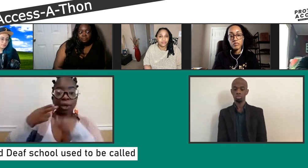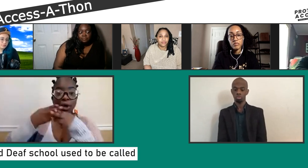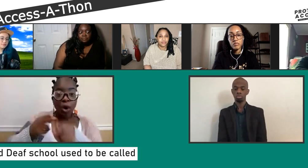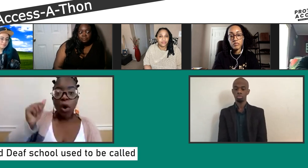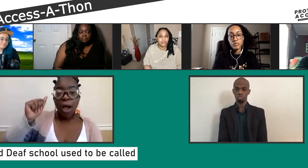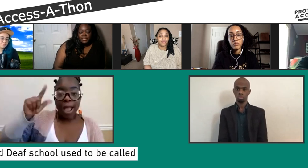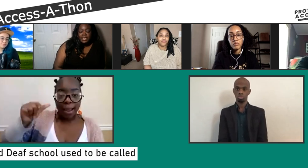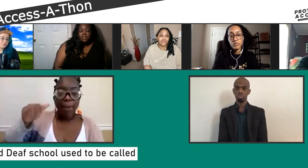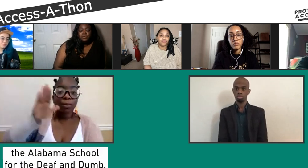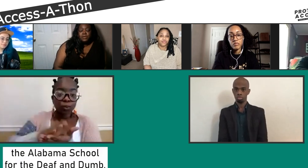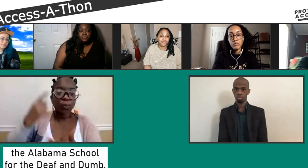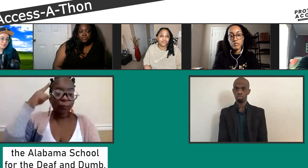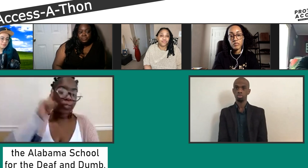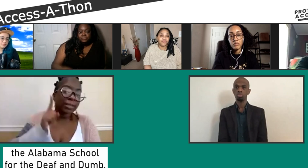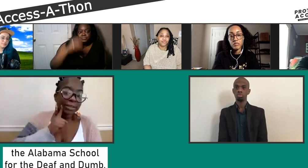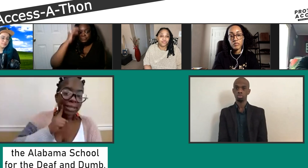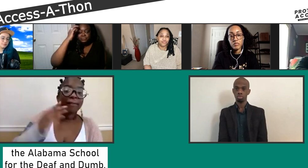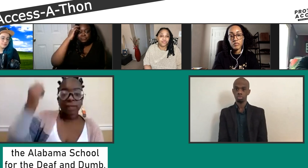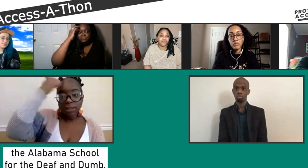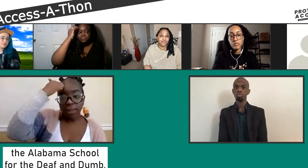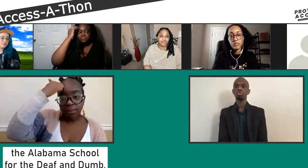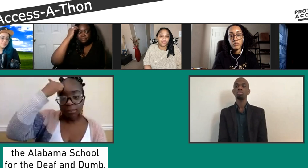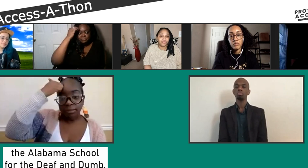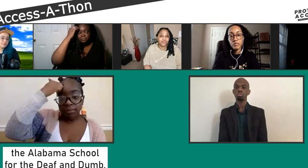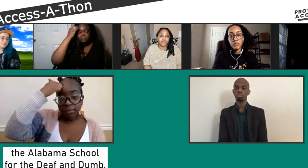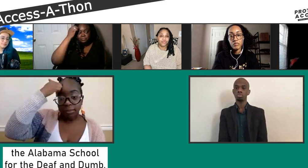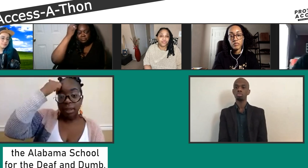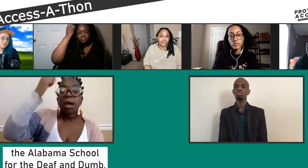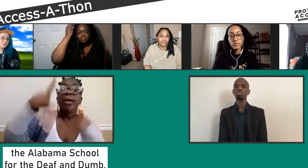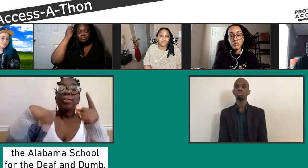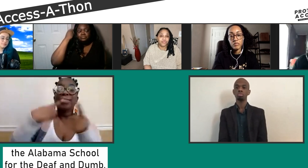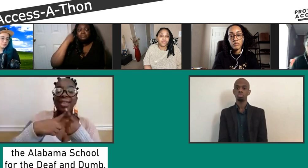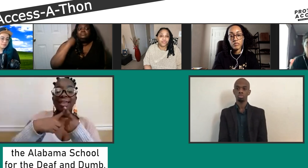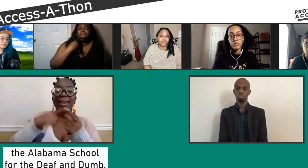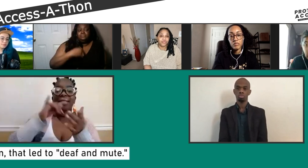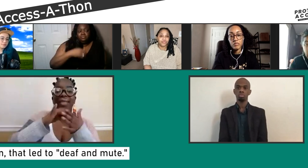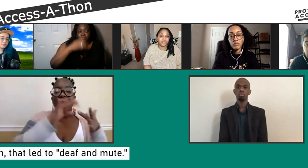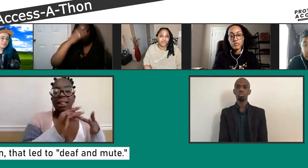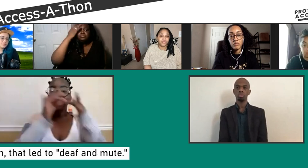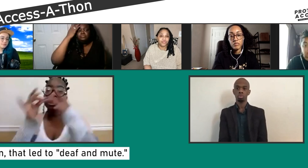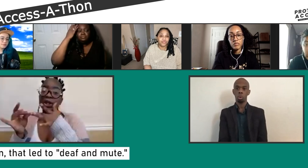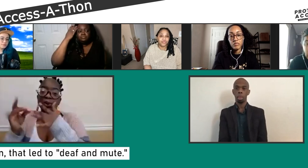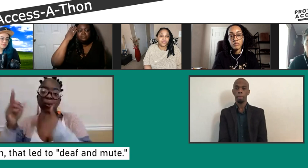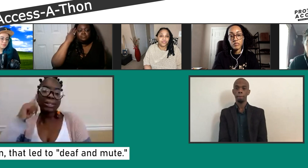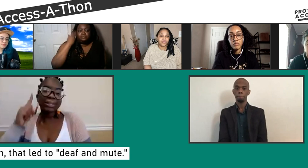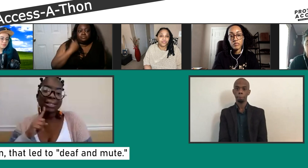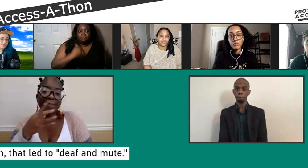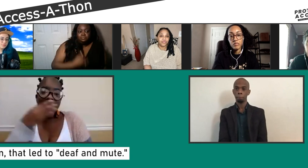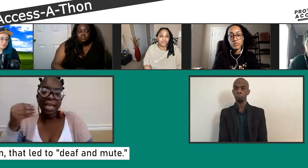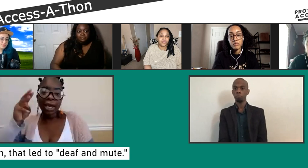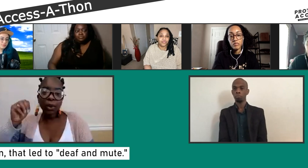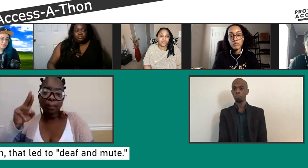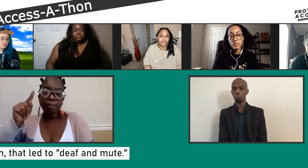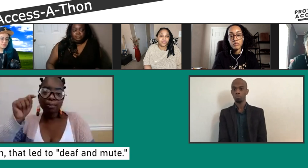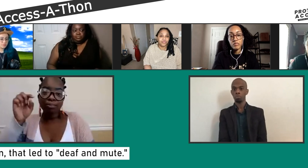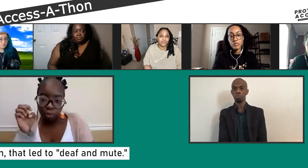dumb. And this was, like, again, many generations ago, due to, like, different deaf institutions. That's